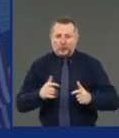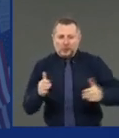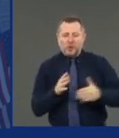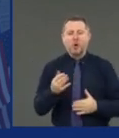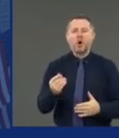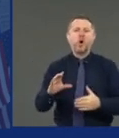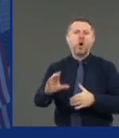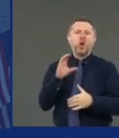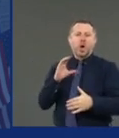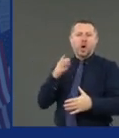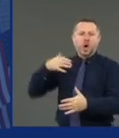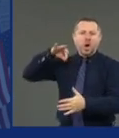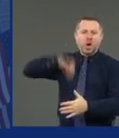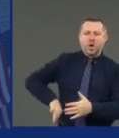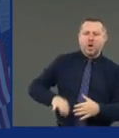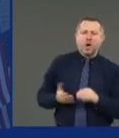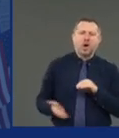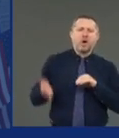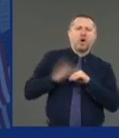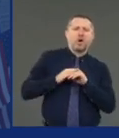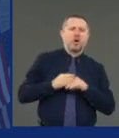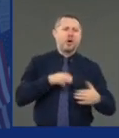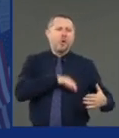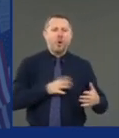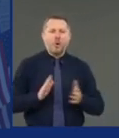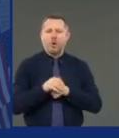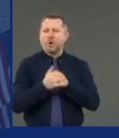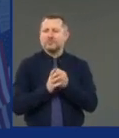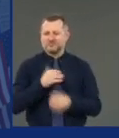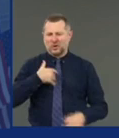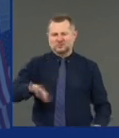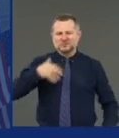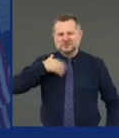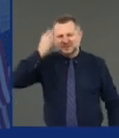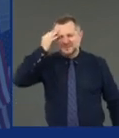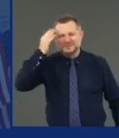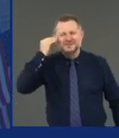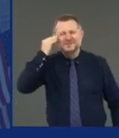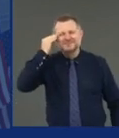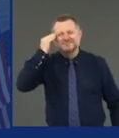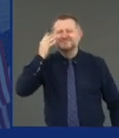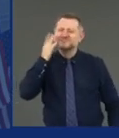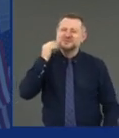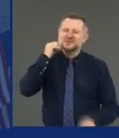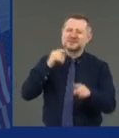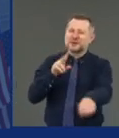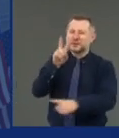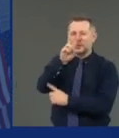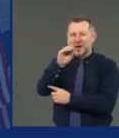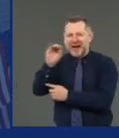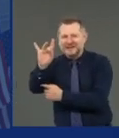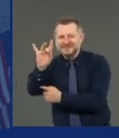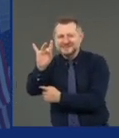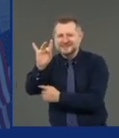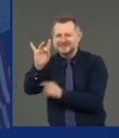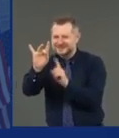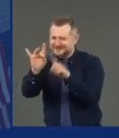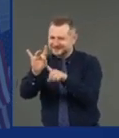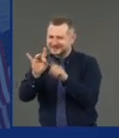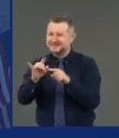We know it. We've been there before. We saw this in the 2008 mortgage crisis,